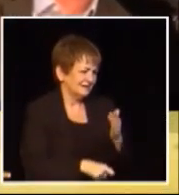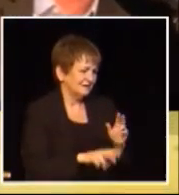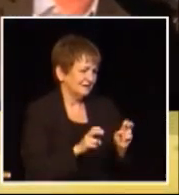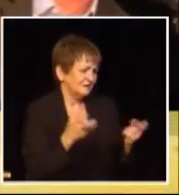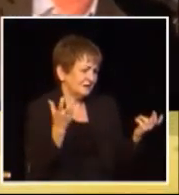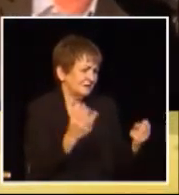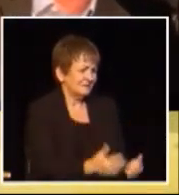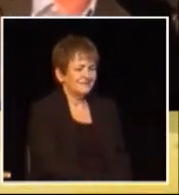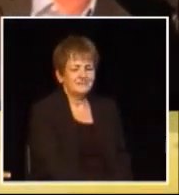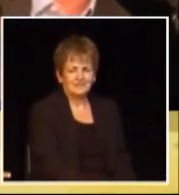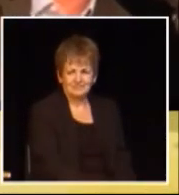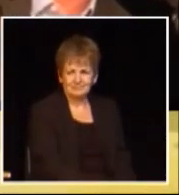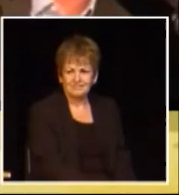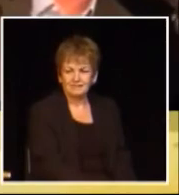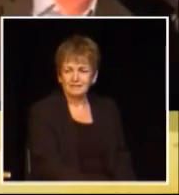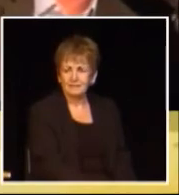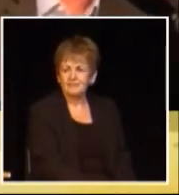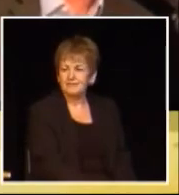provincial sales tax